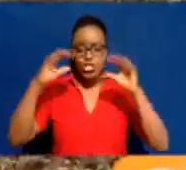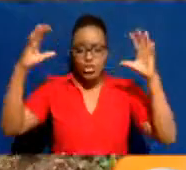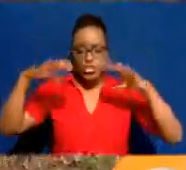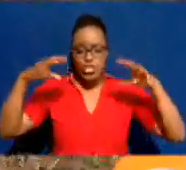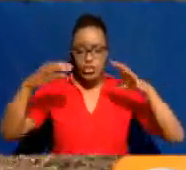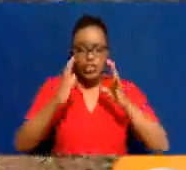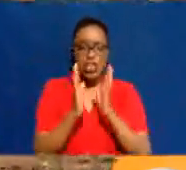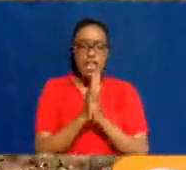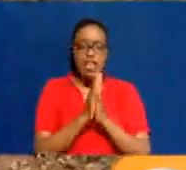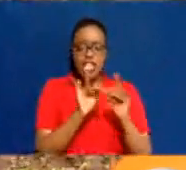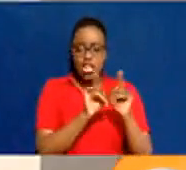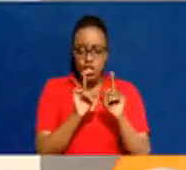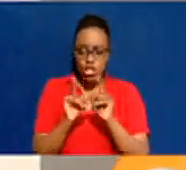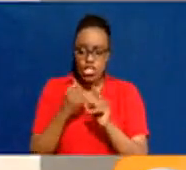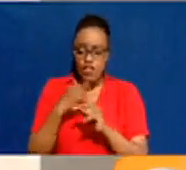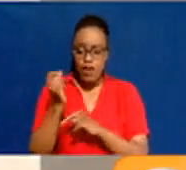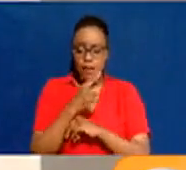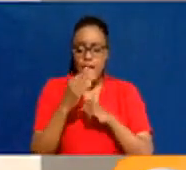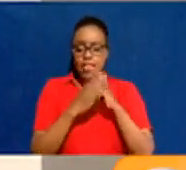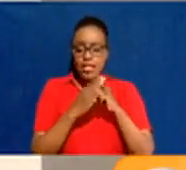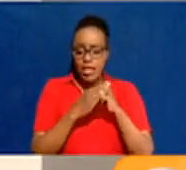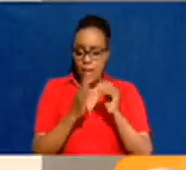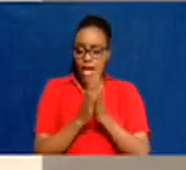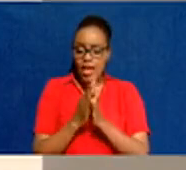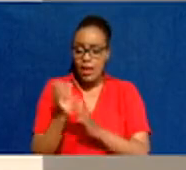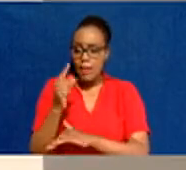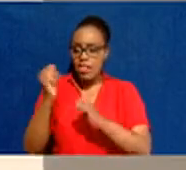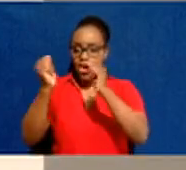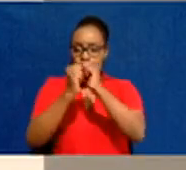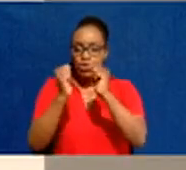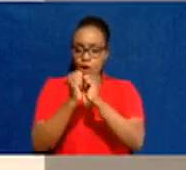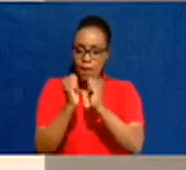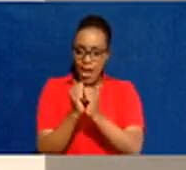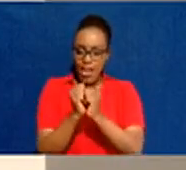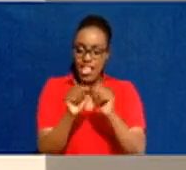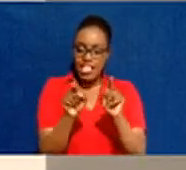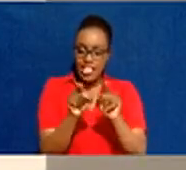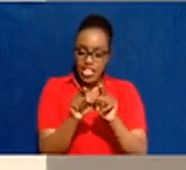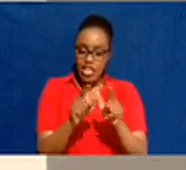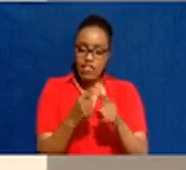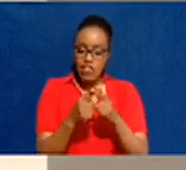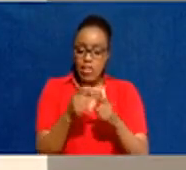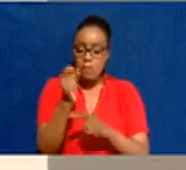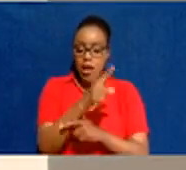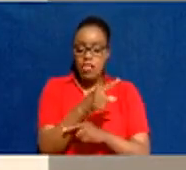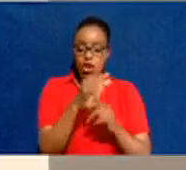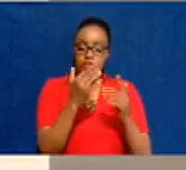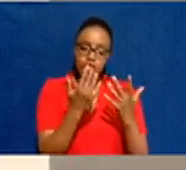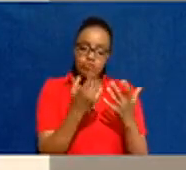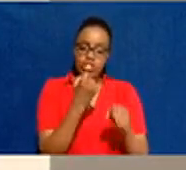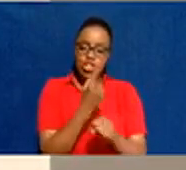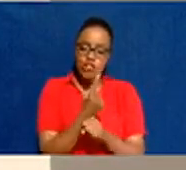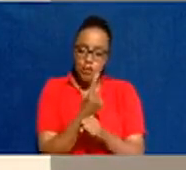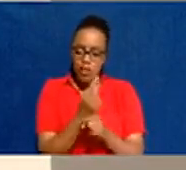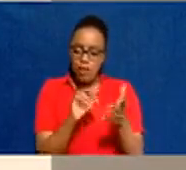even in September and into October and in the peak month of November. So